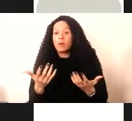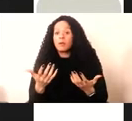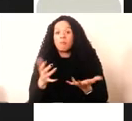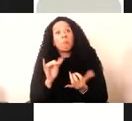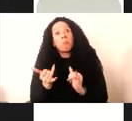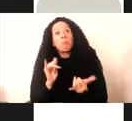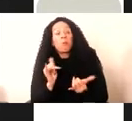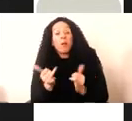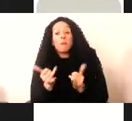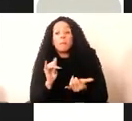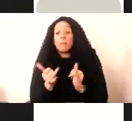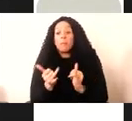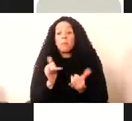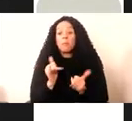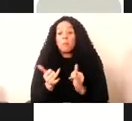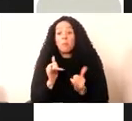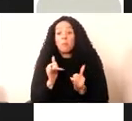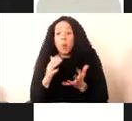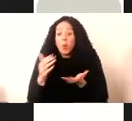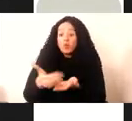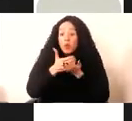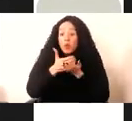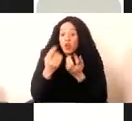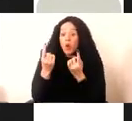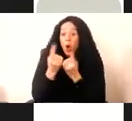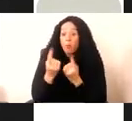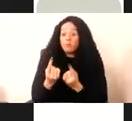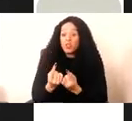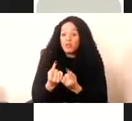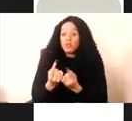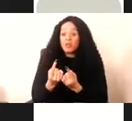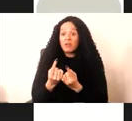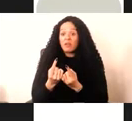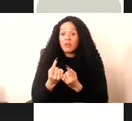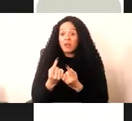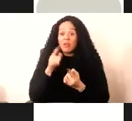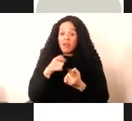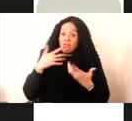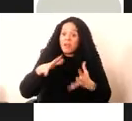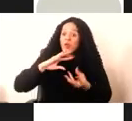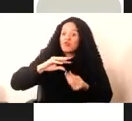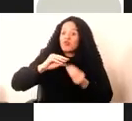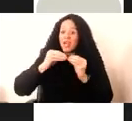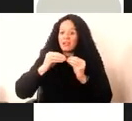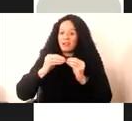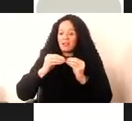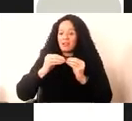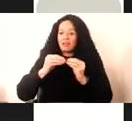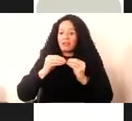to conserve objects that are very inextricably created using